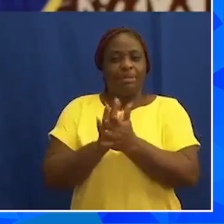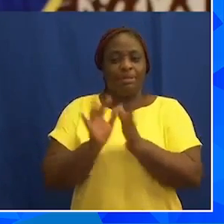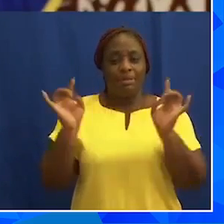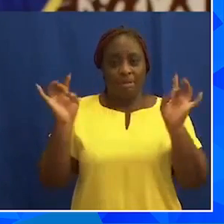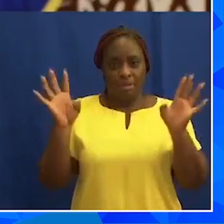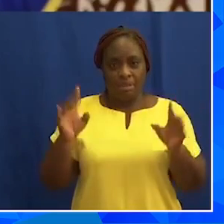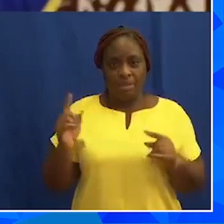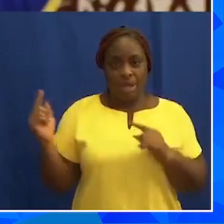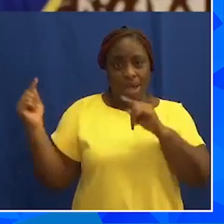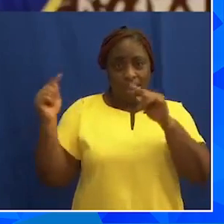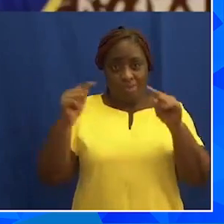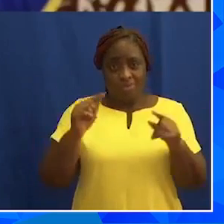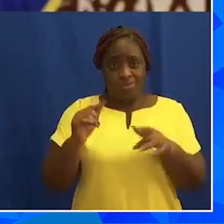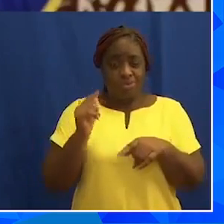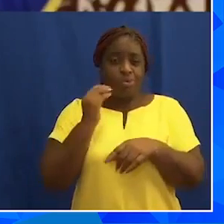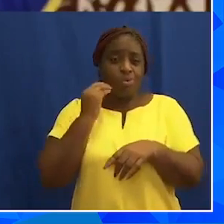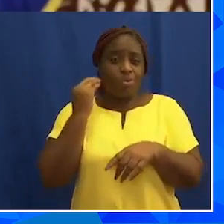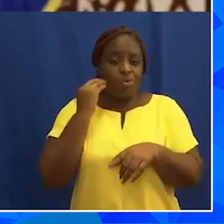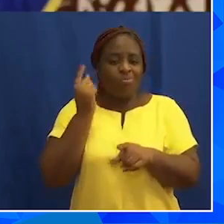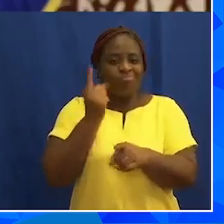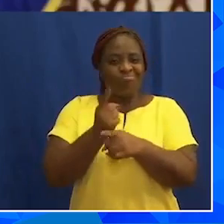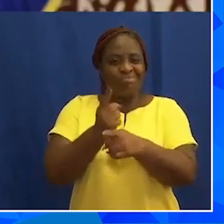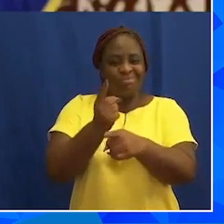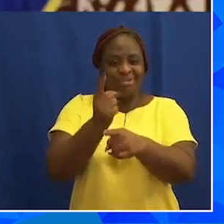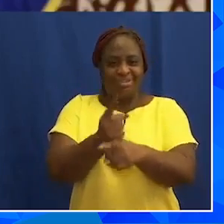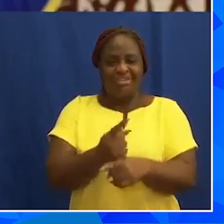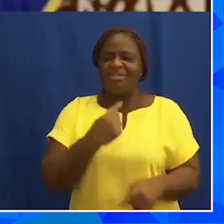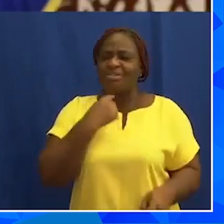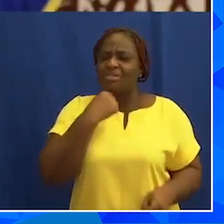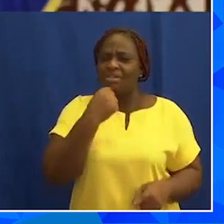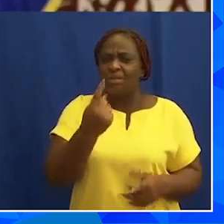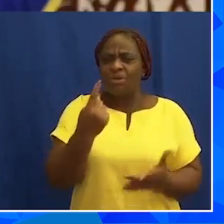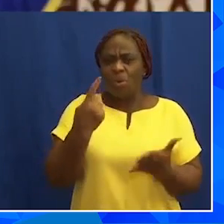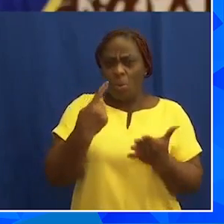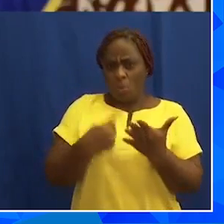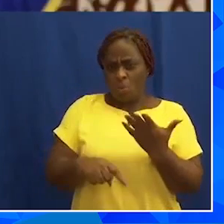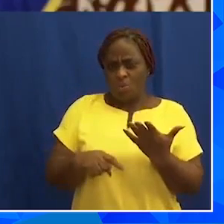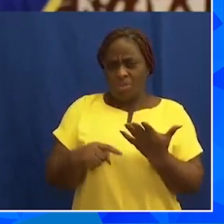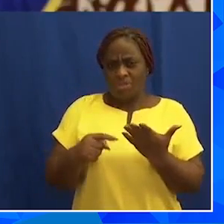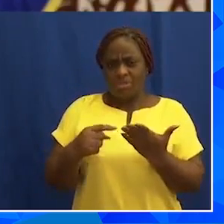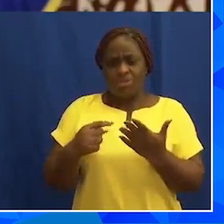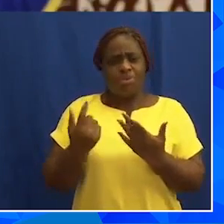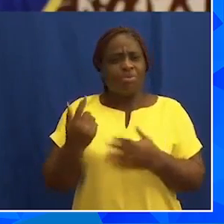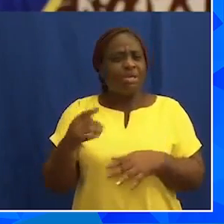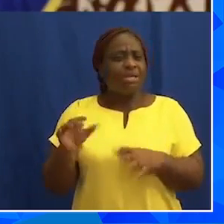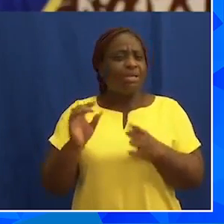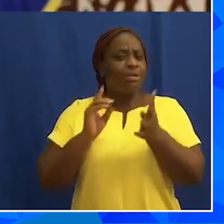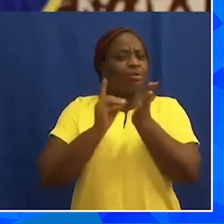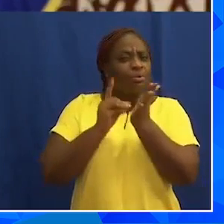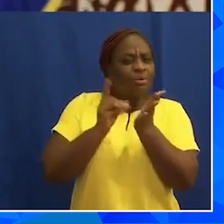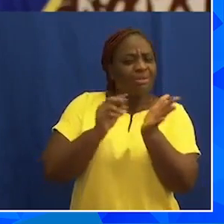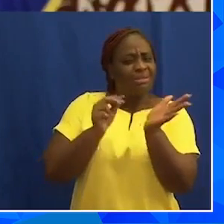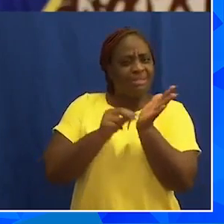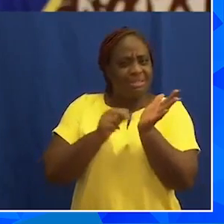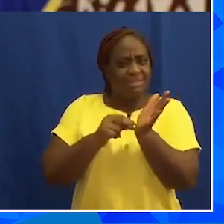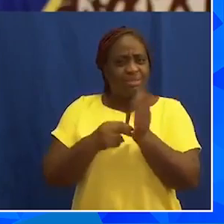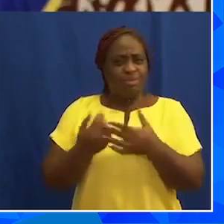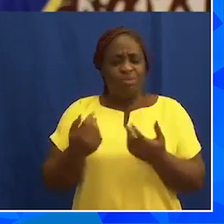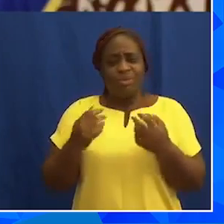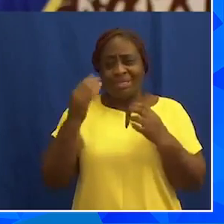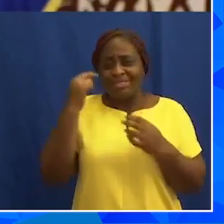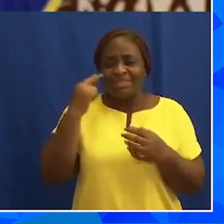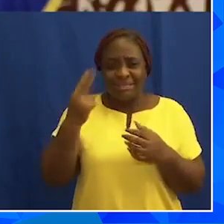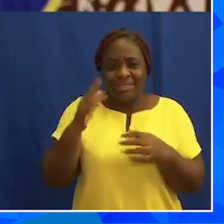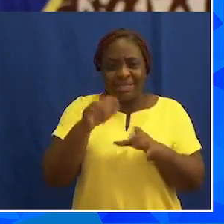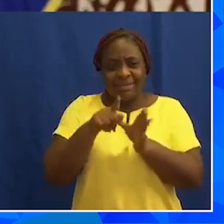I came into your homes regularly to tell you what the experts were discovering about the virus and what we